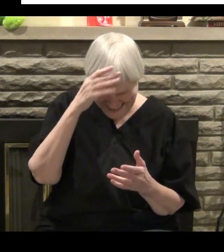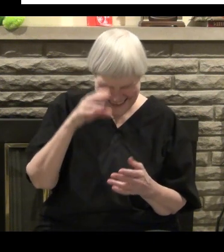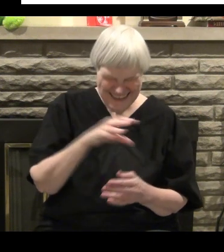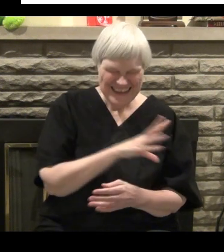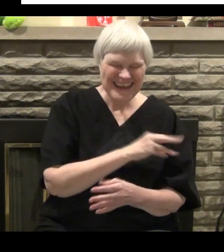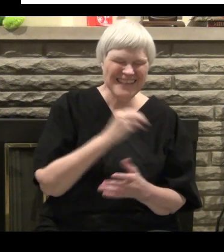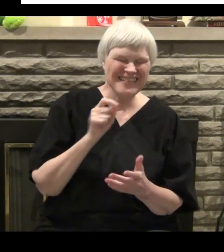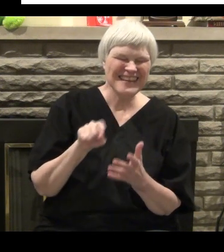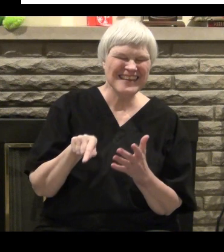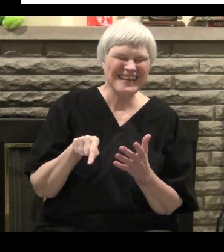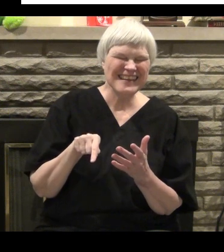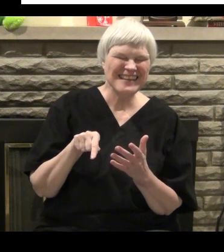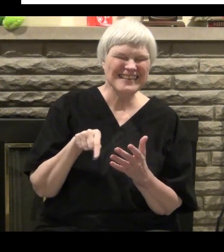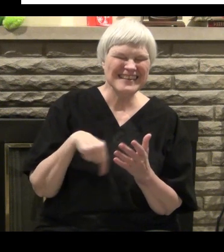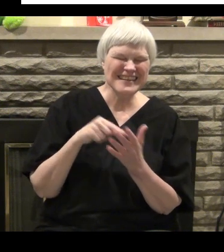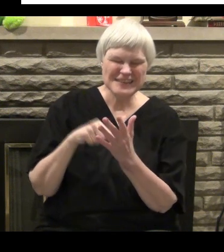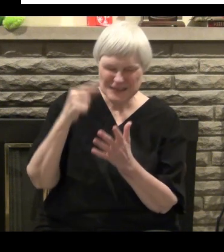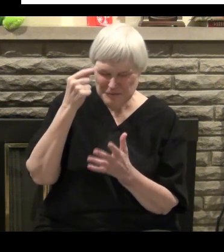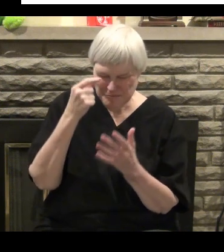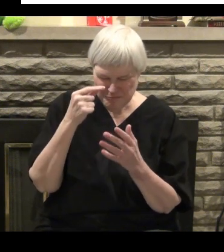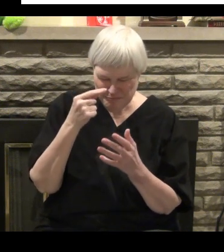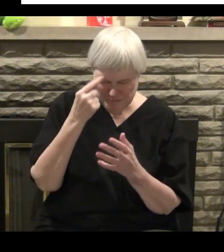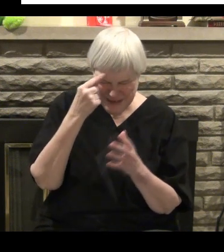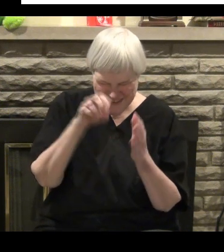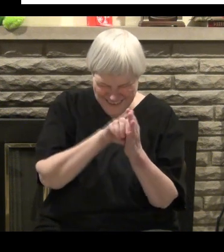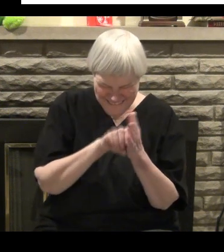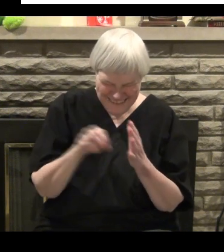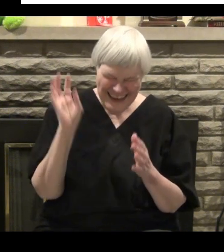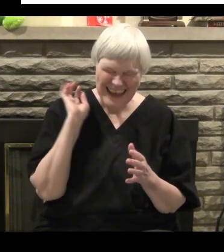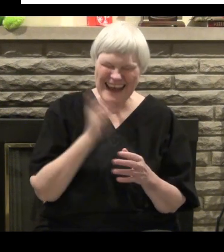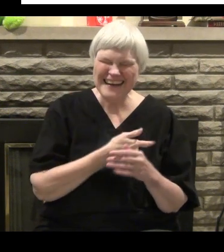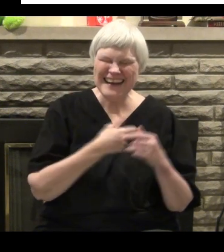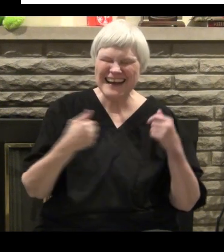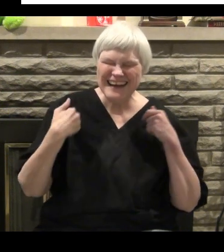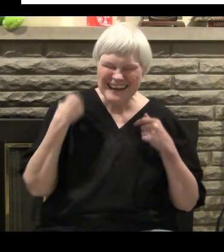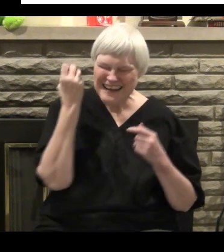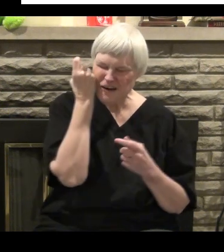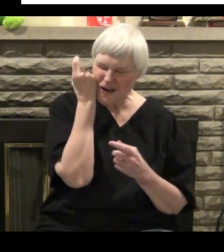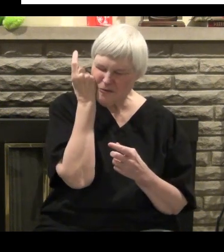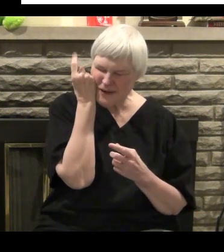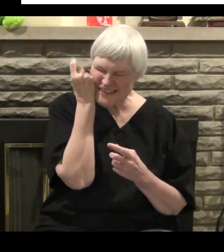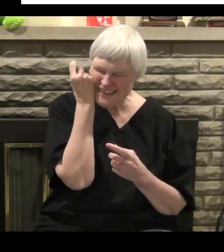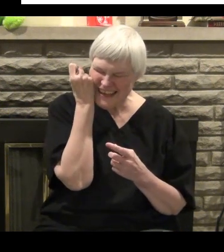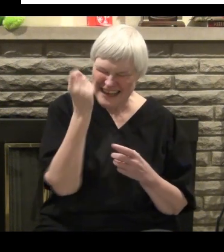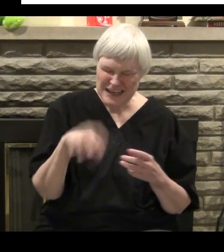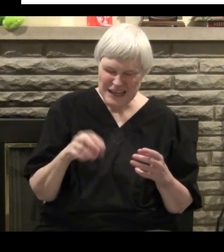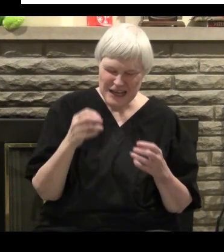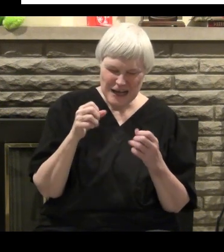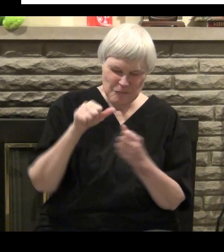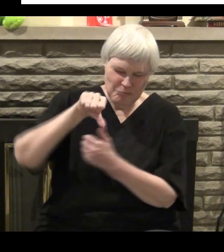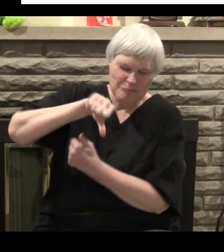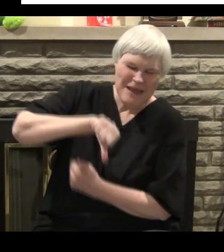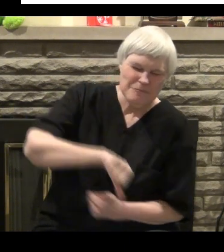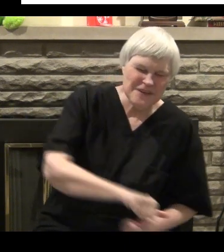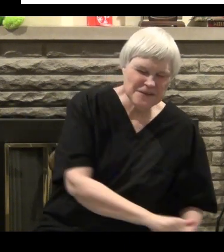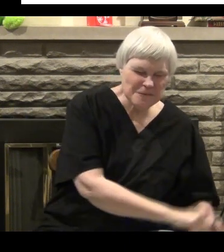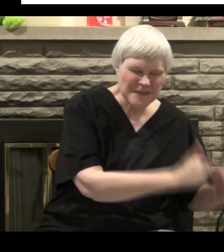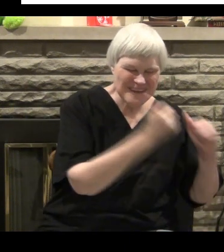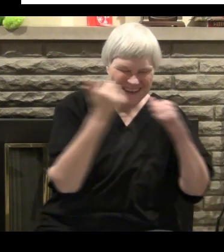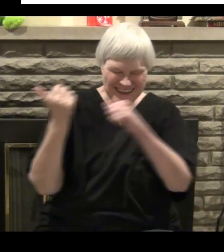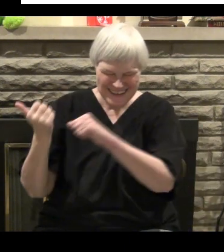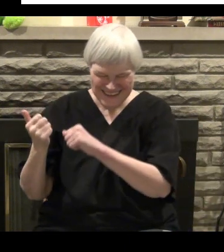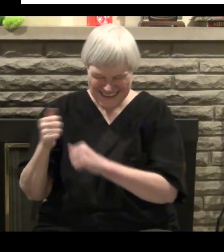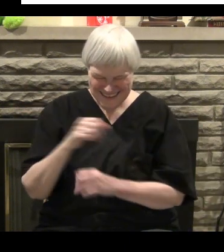And then just a picture of recently when we were out at the Manny's, I think it was, we having a baptism. So I